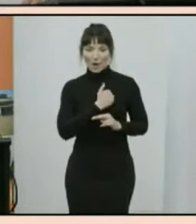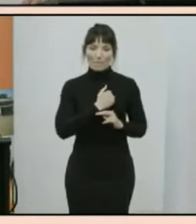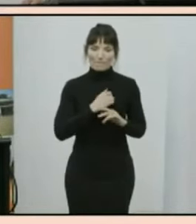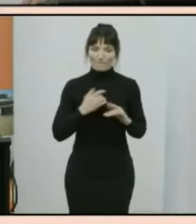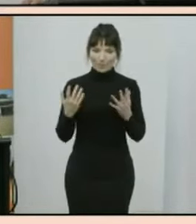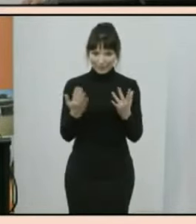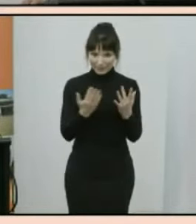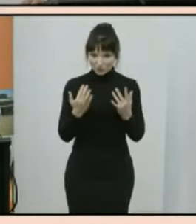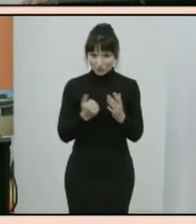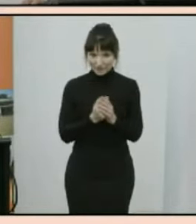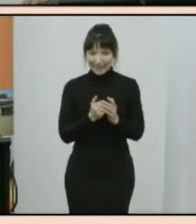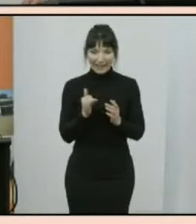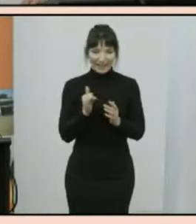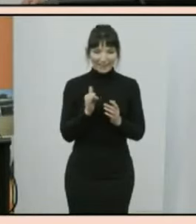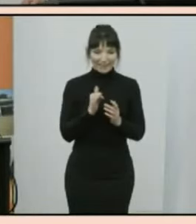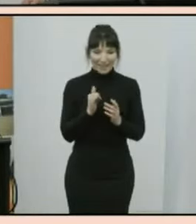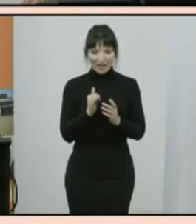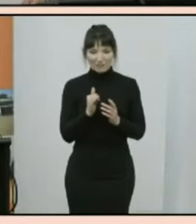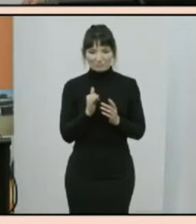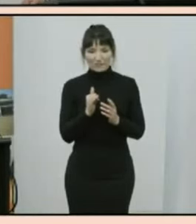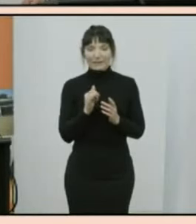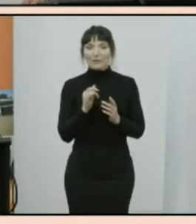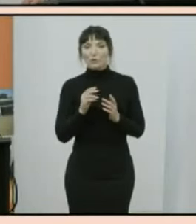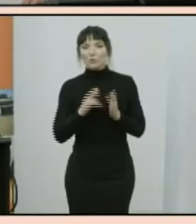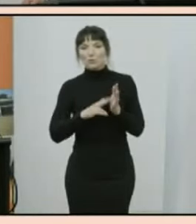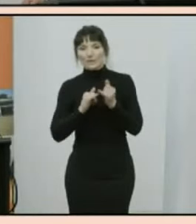living in either new south wales or queensland